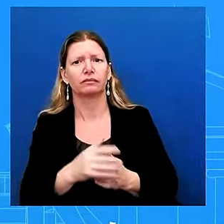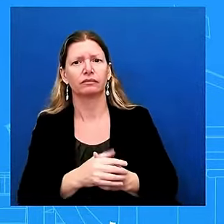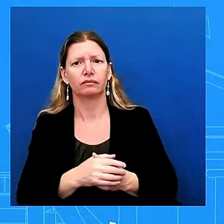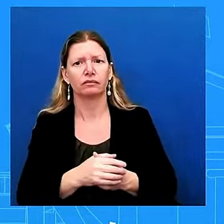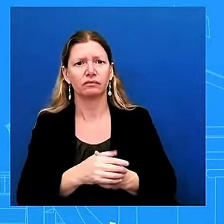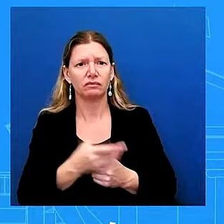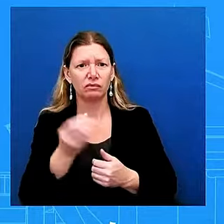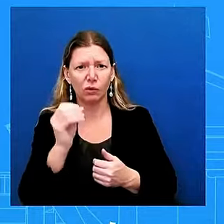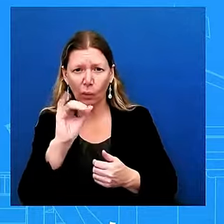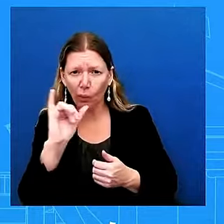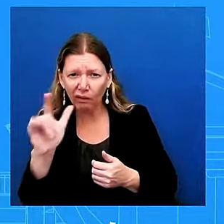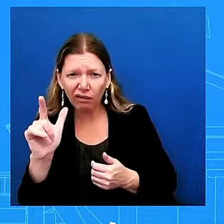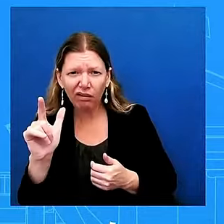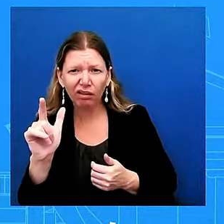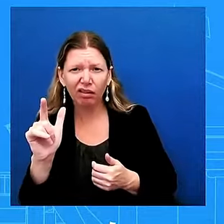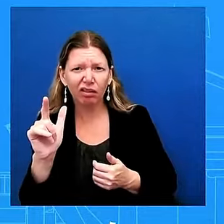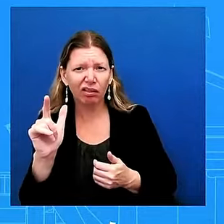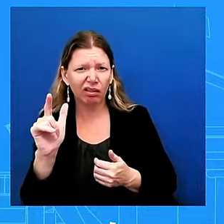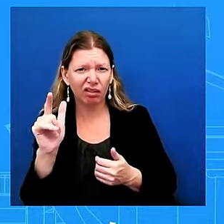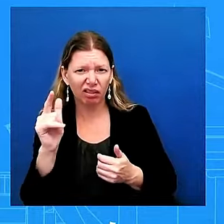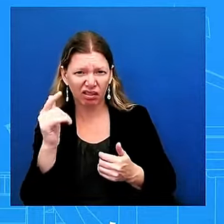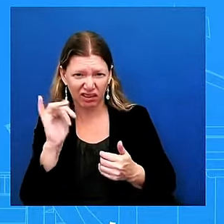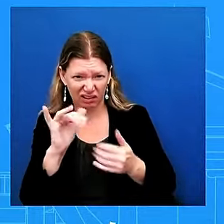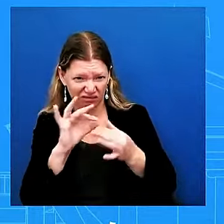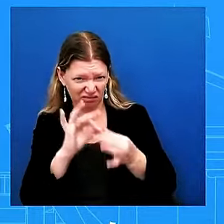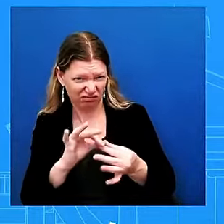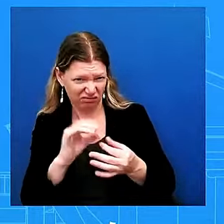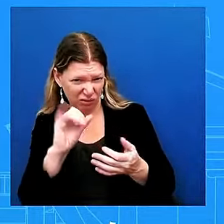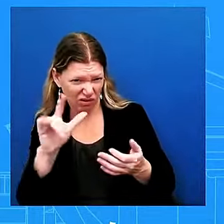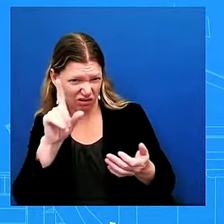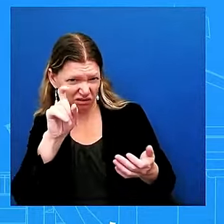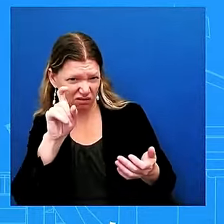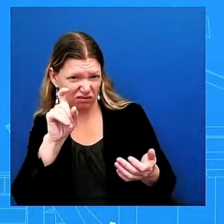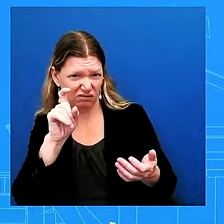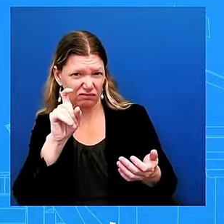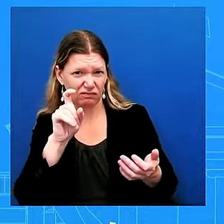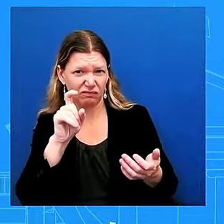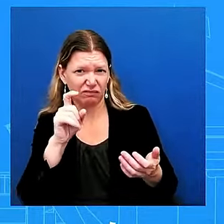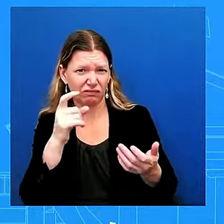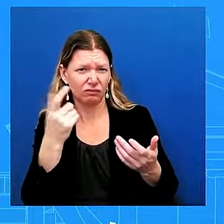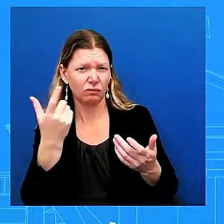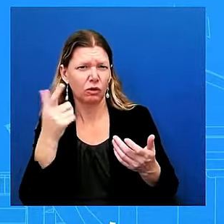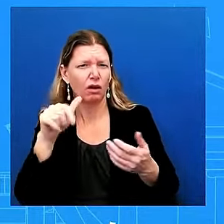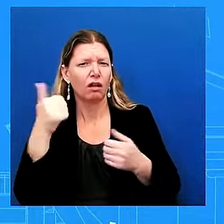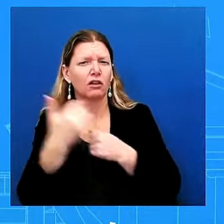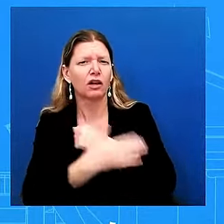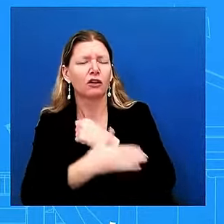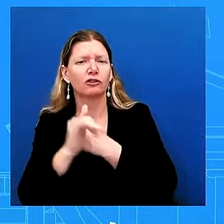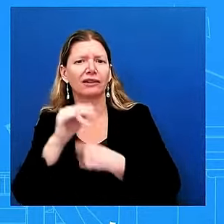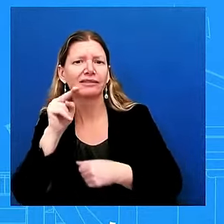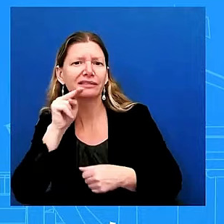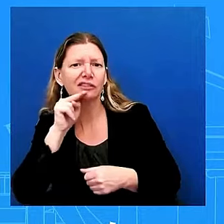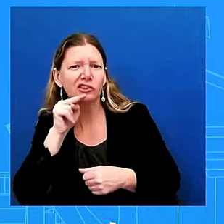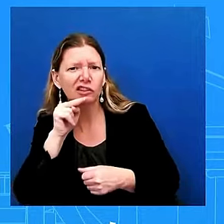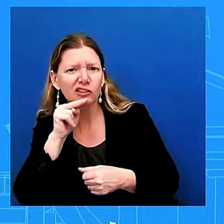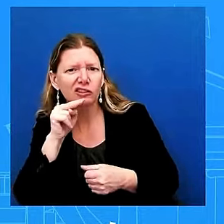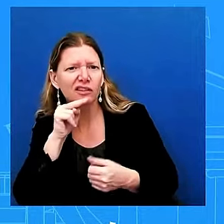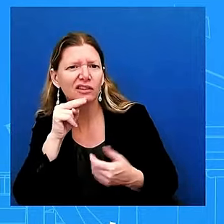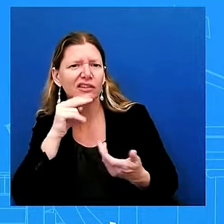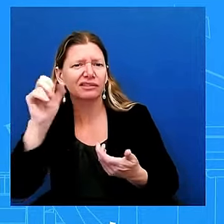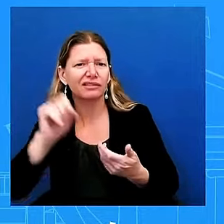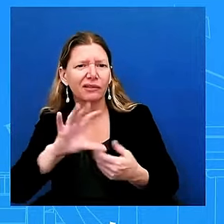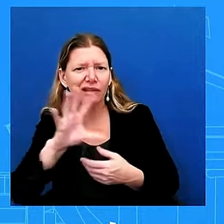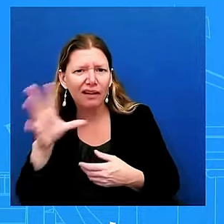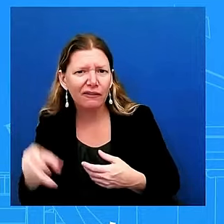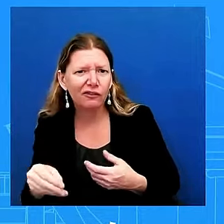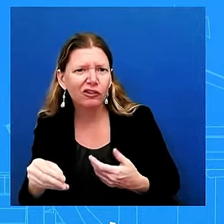what about the considerations about some of the other countries like nigeria or south africa um those have been